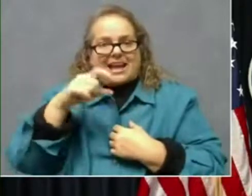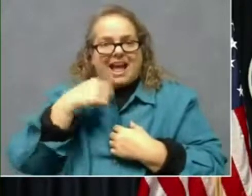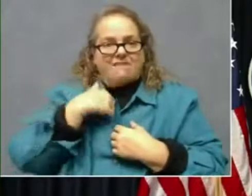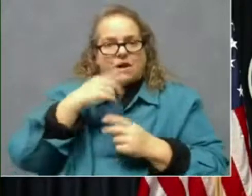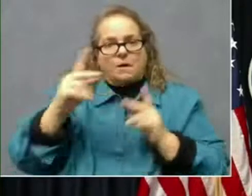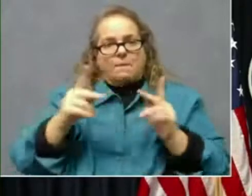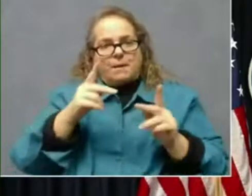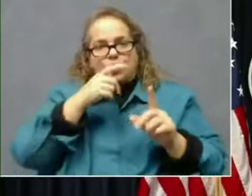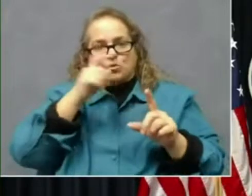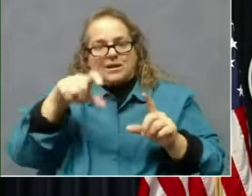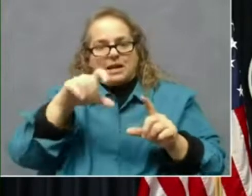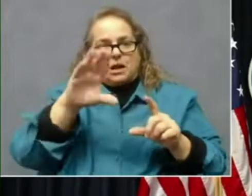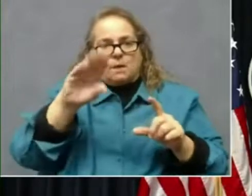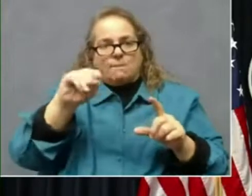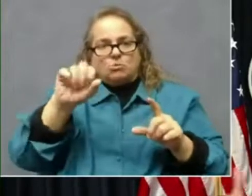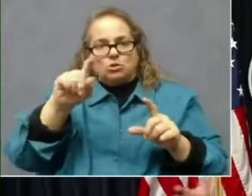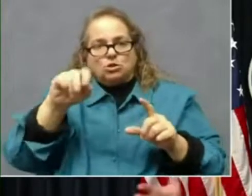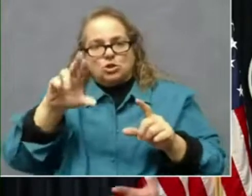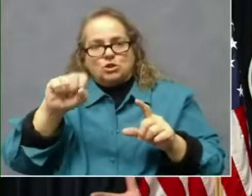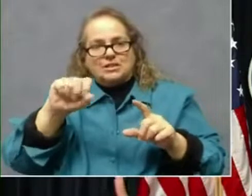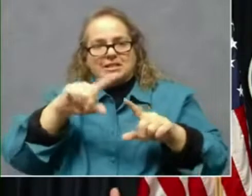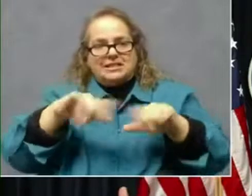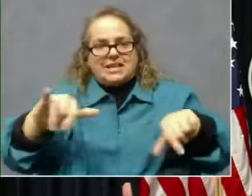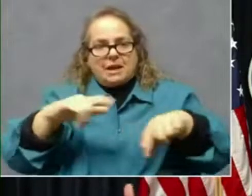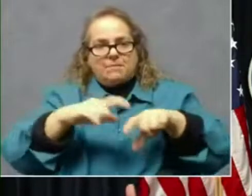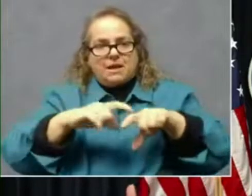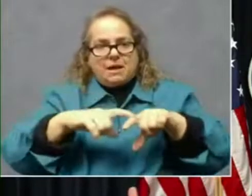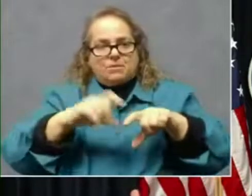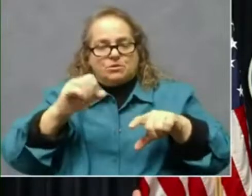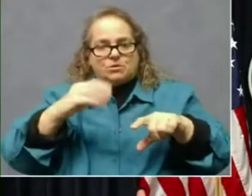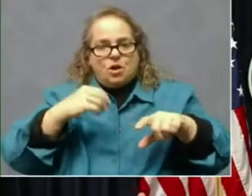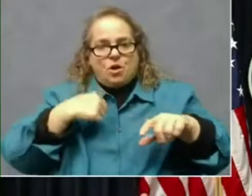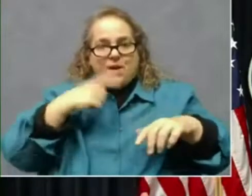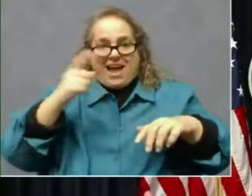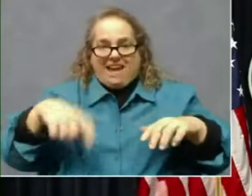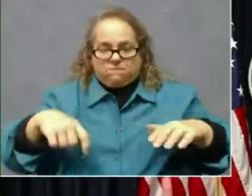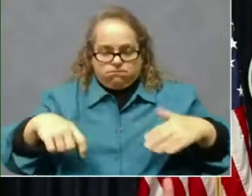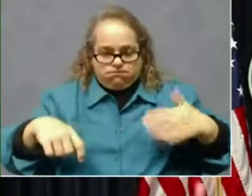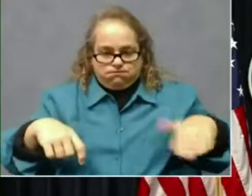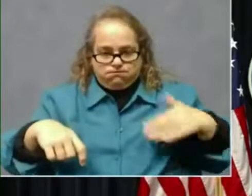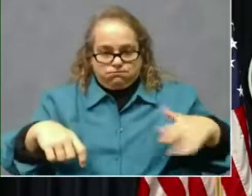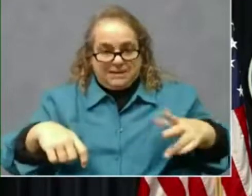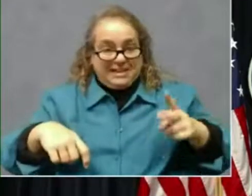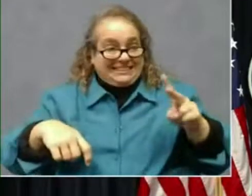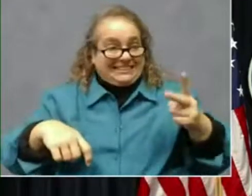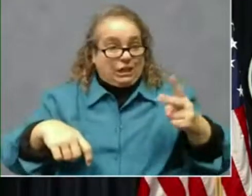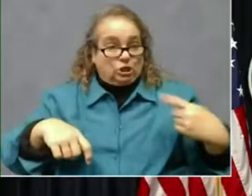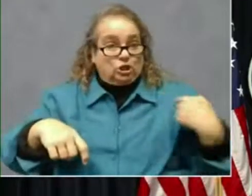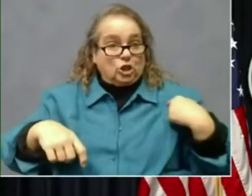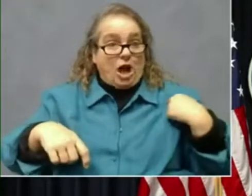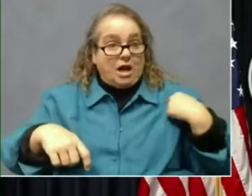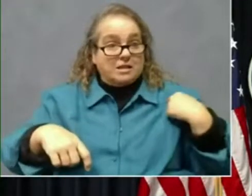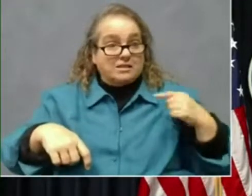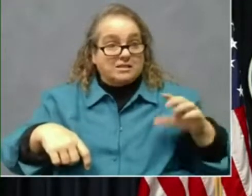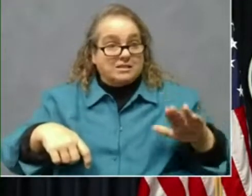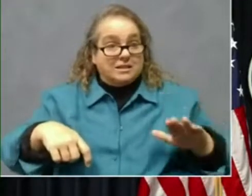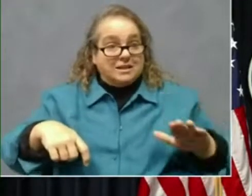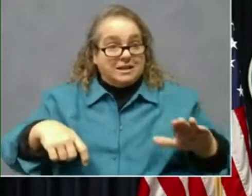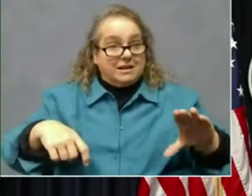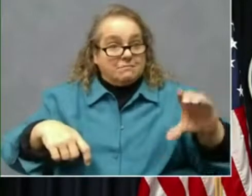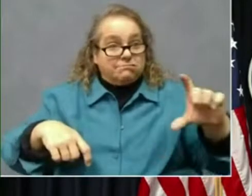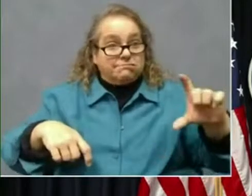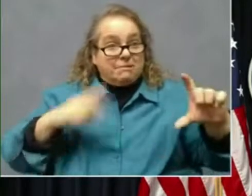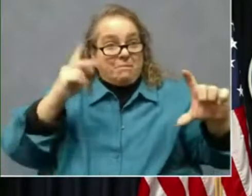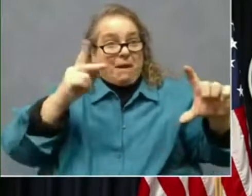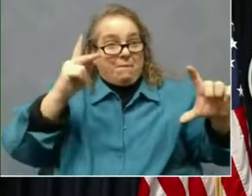time. So the infrastructure we're building, we're going to have to be able to ramp up, uh, even more. We're going to need some large scale vaccination sites